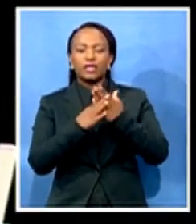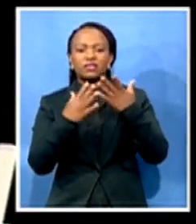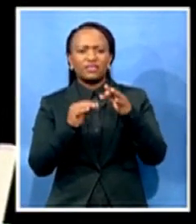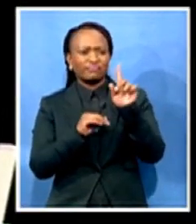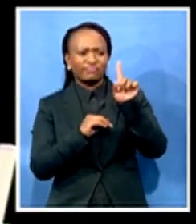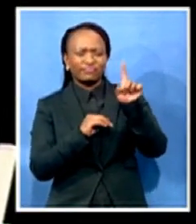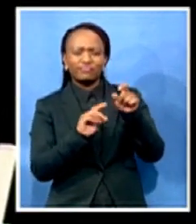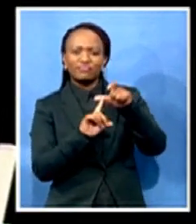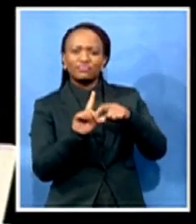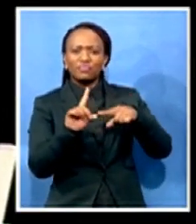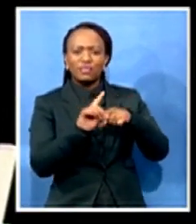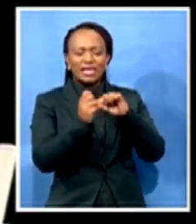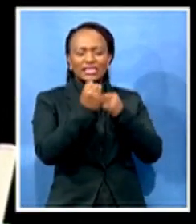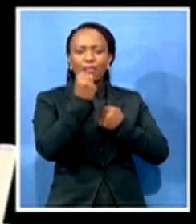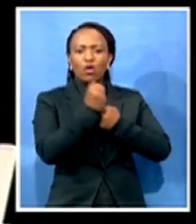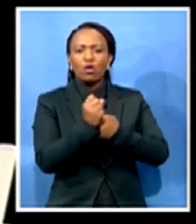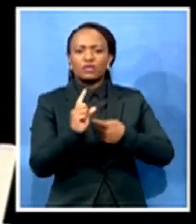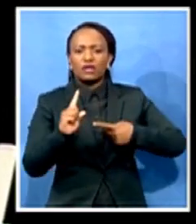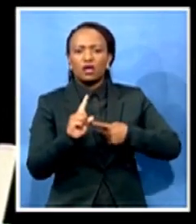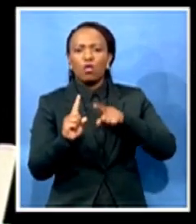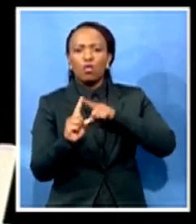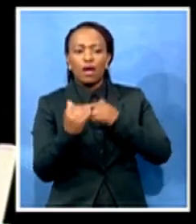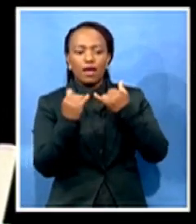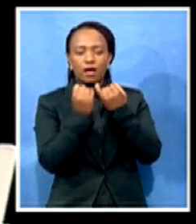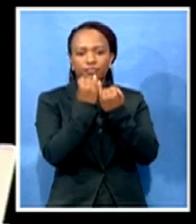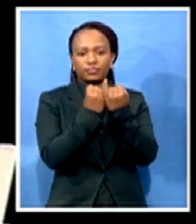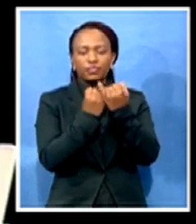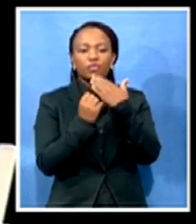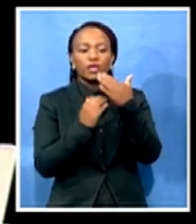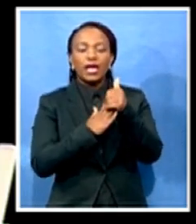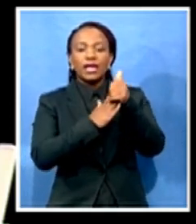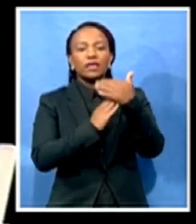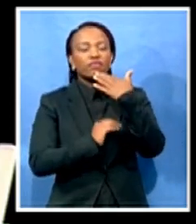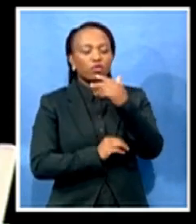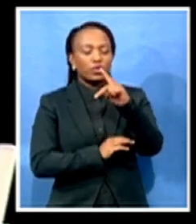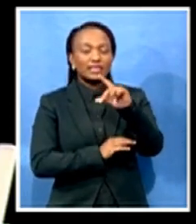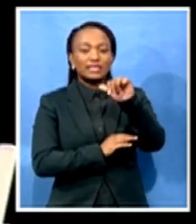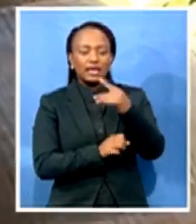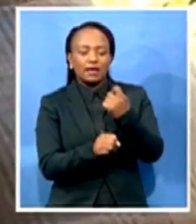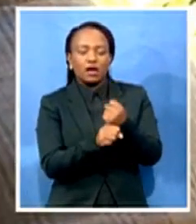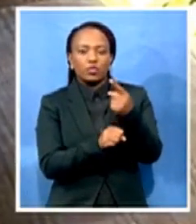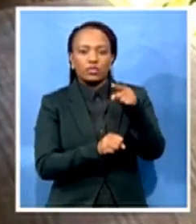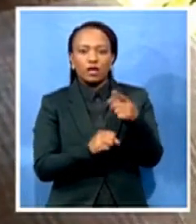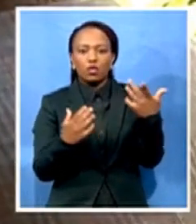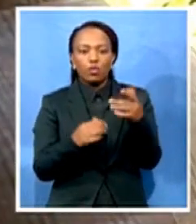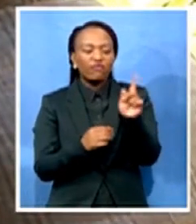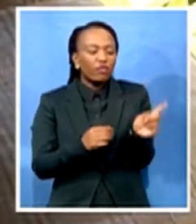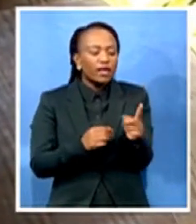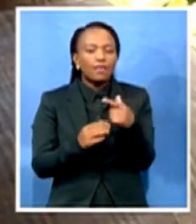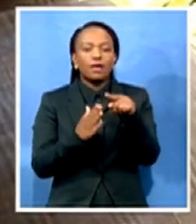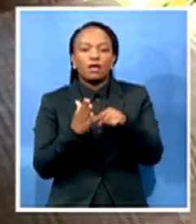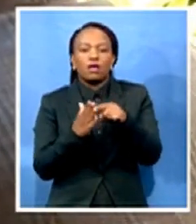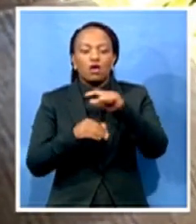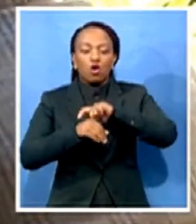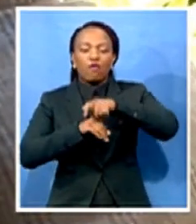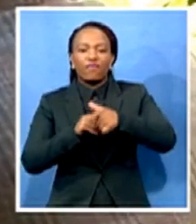is running for the position of a leader of the DA in Gauteng in the upcoming party congress. Mulapo has, however, denied